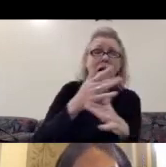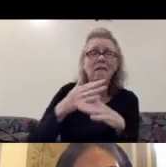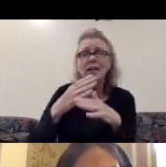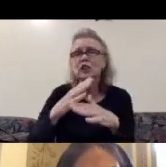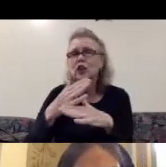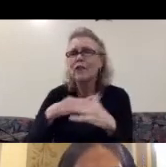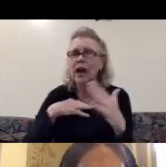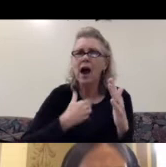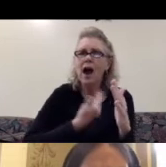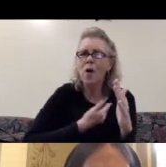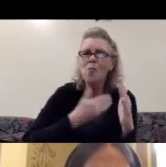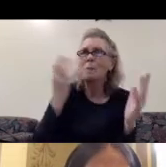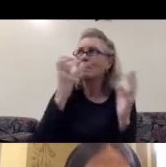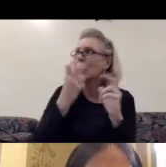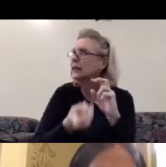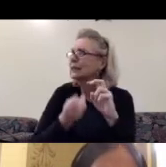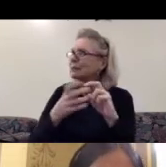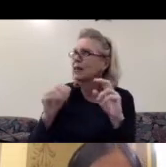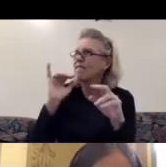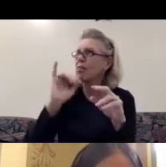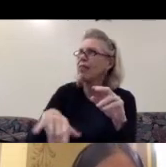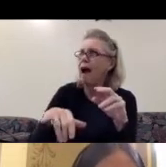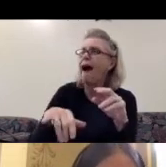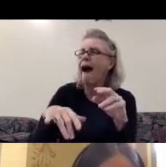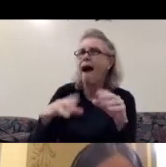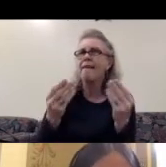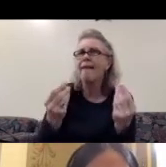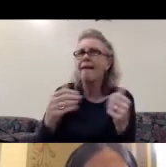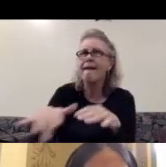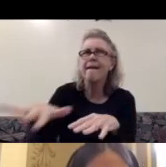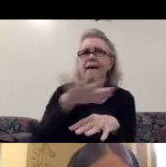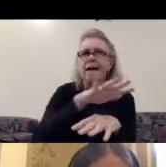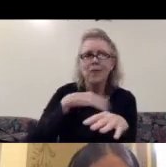things and the geological space we were all sharing. Next one, please.